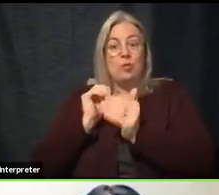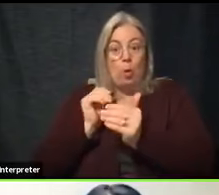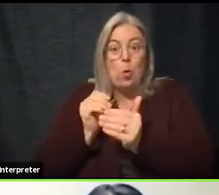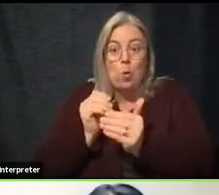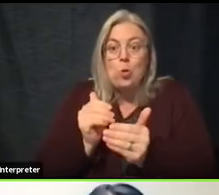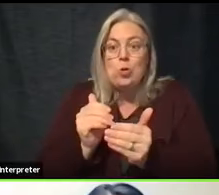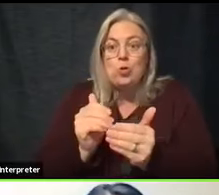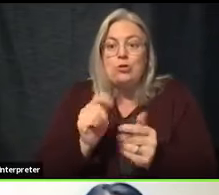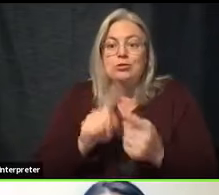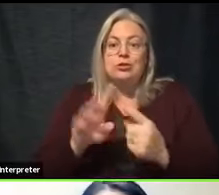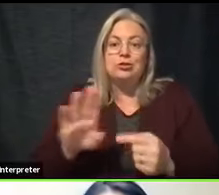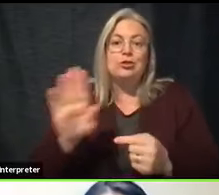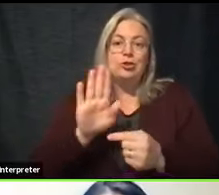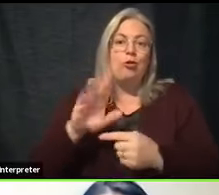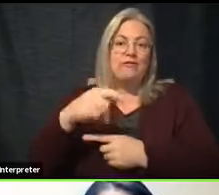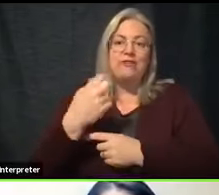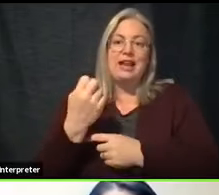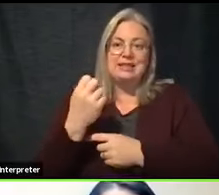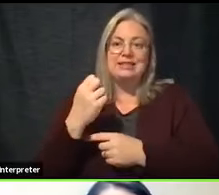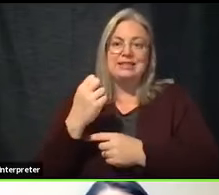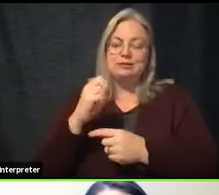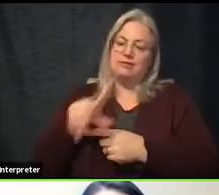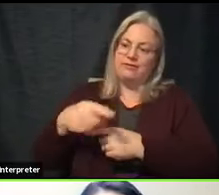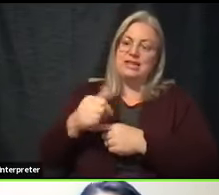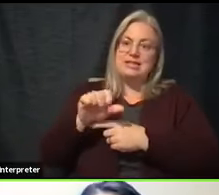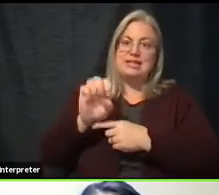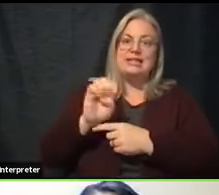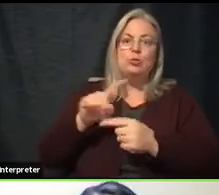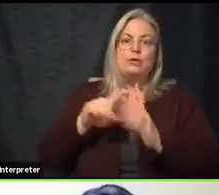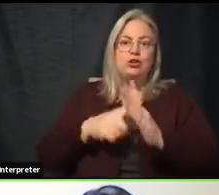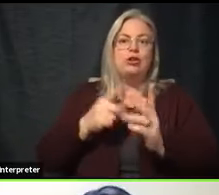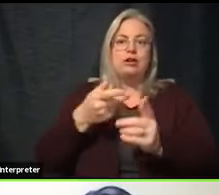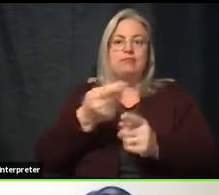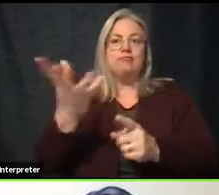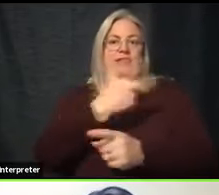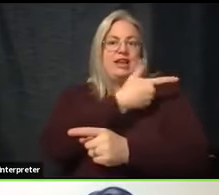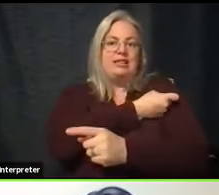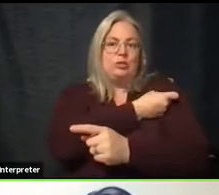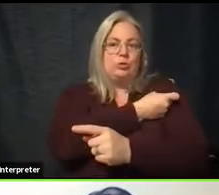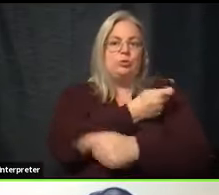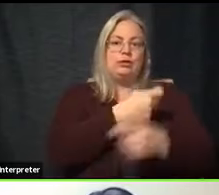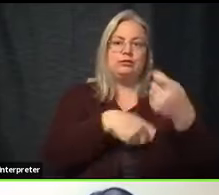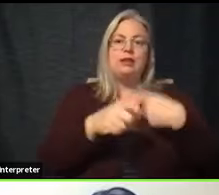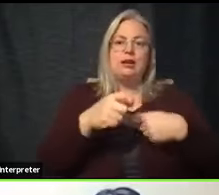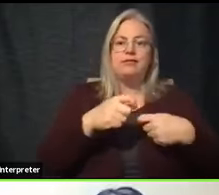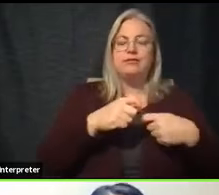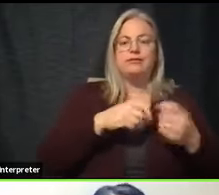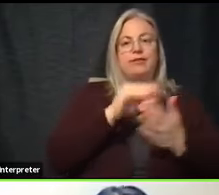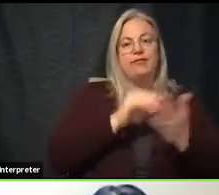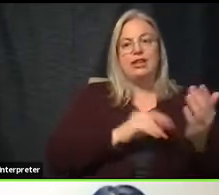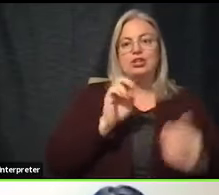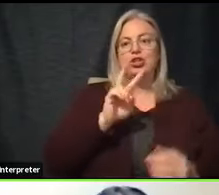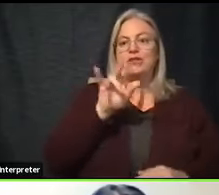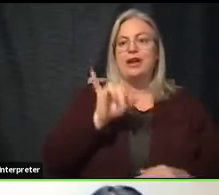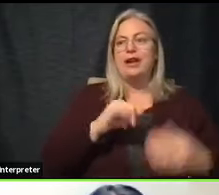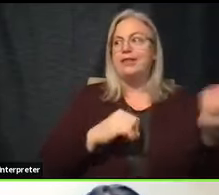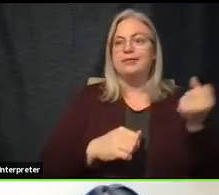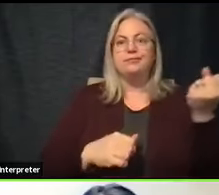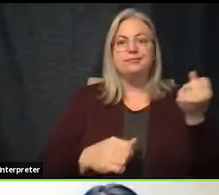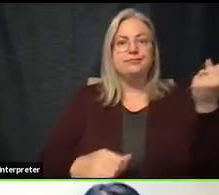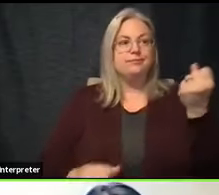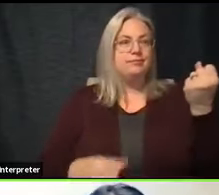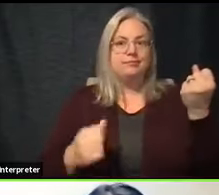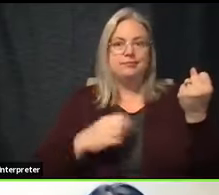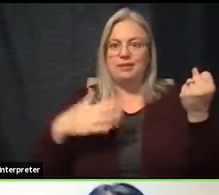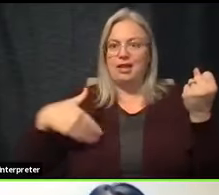closer to your phase when we can start vaccinating you, as opposed to sort of having a survey that we can't actually do anything because we don't